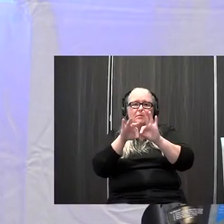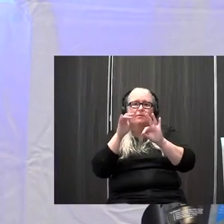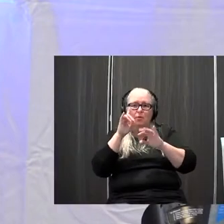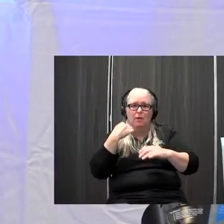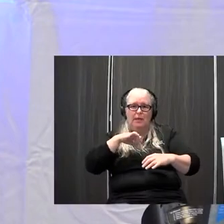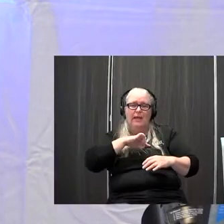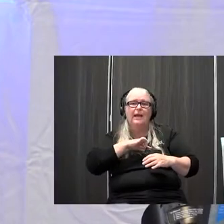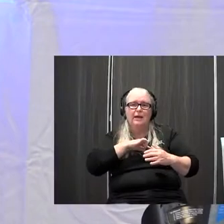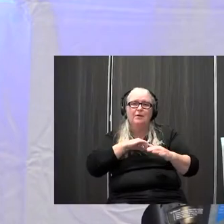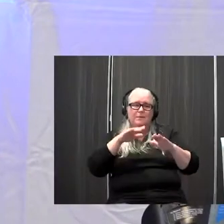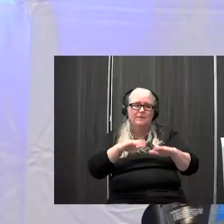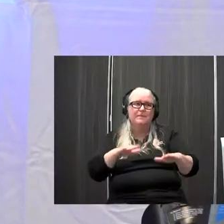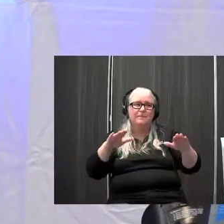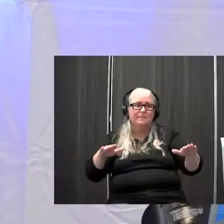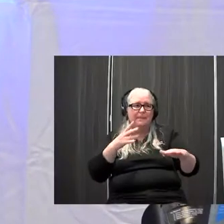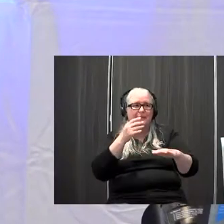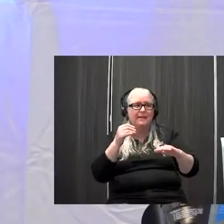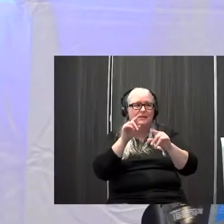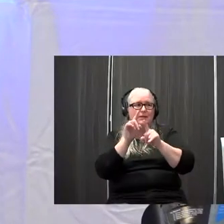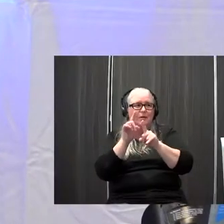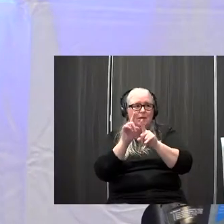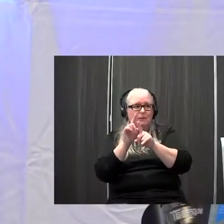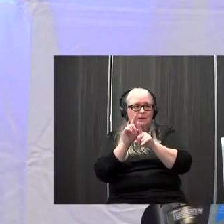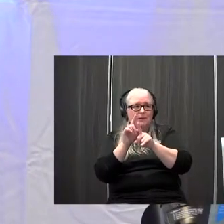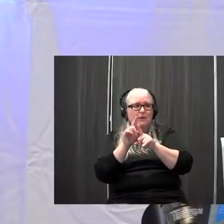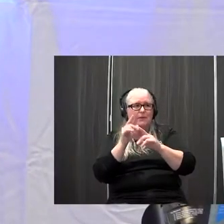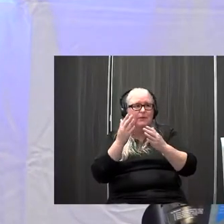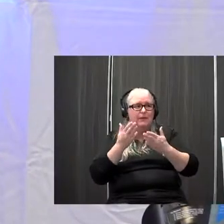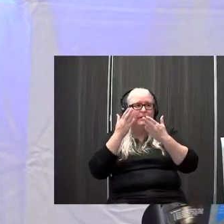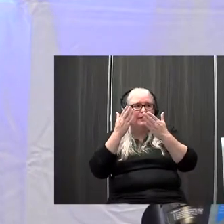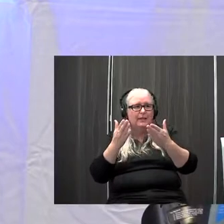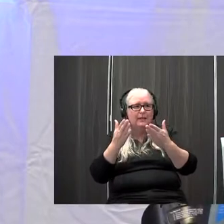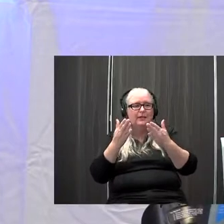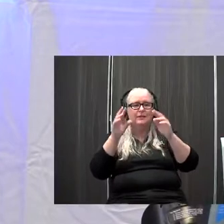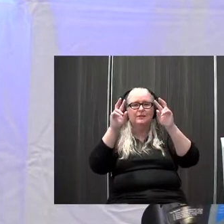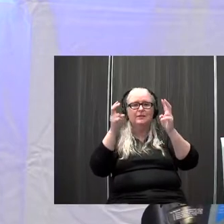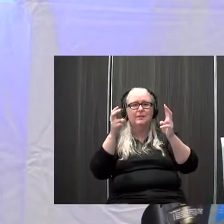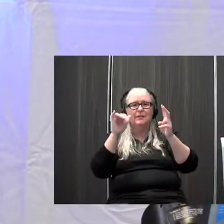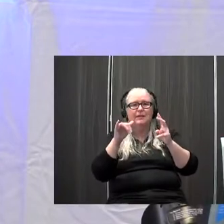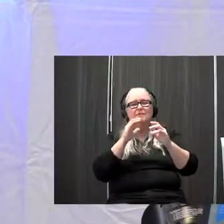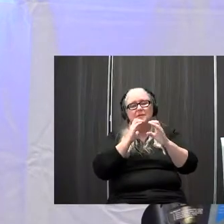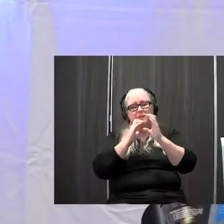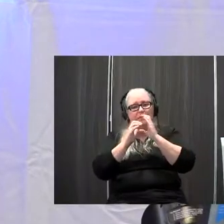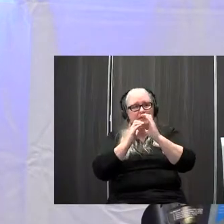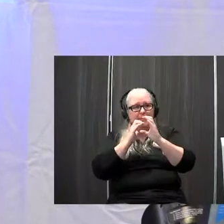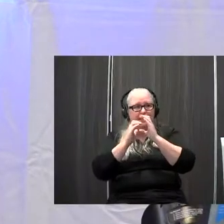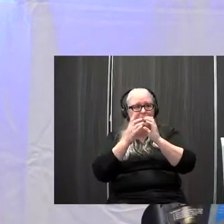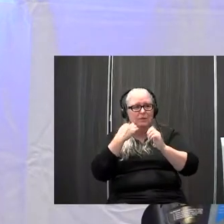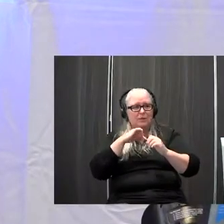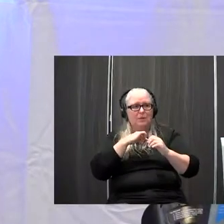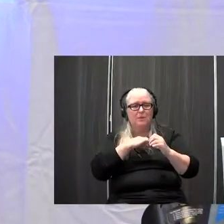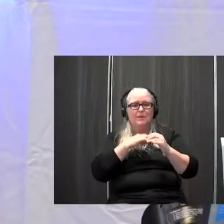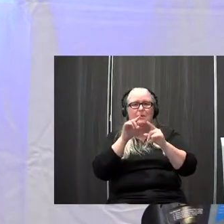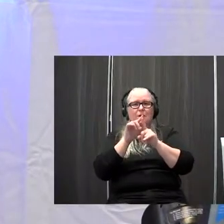ones and also that brings us to the topic of communication so we're